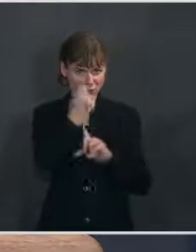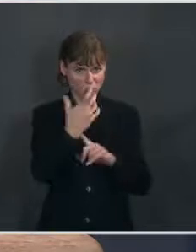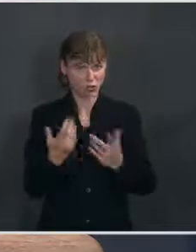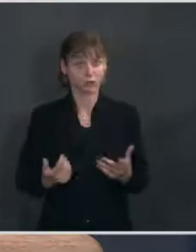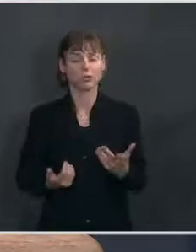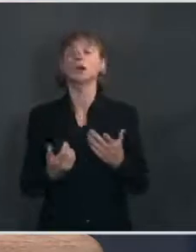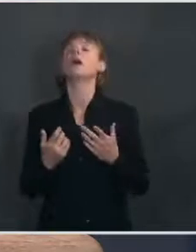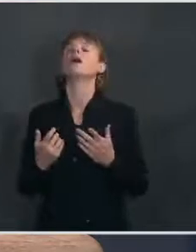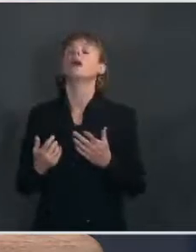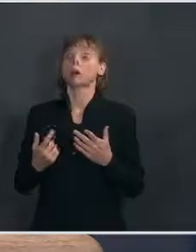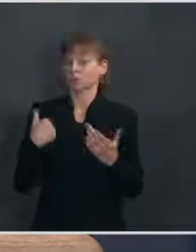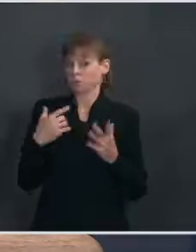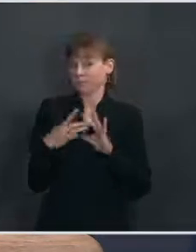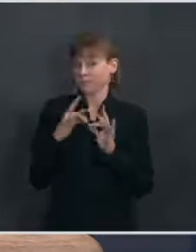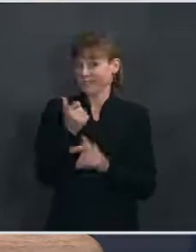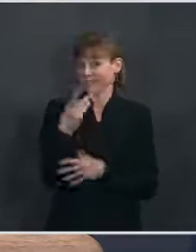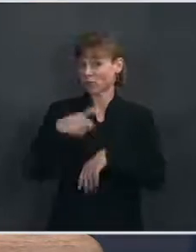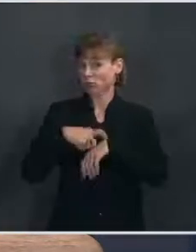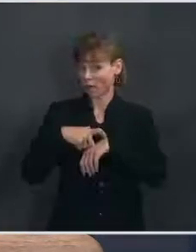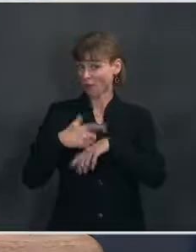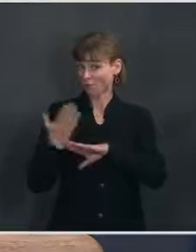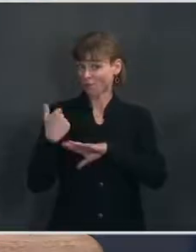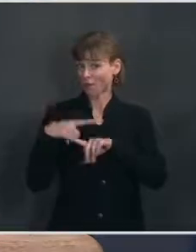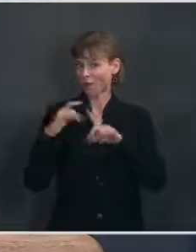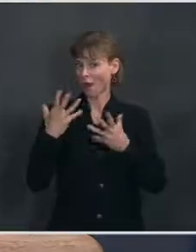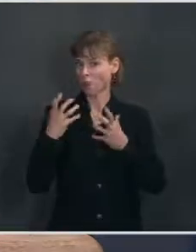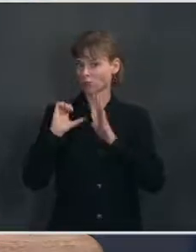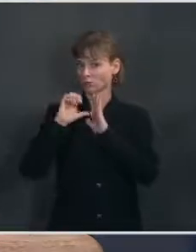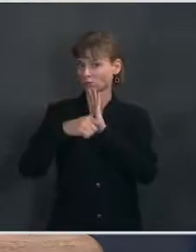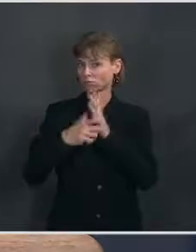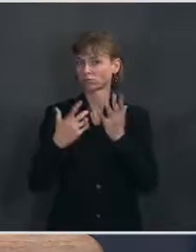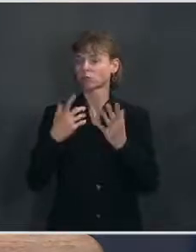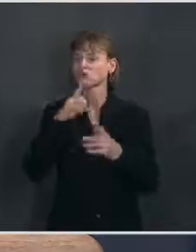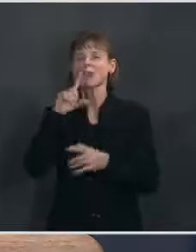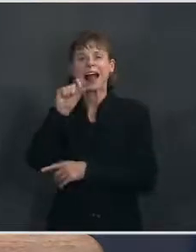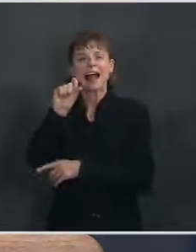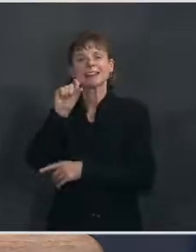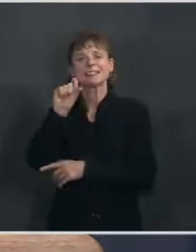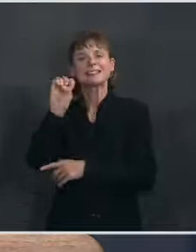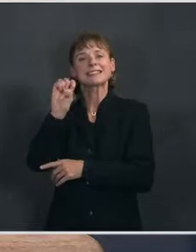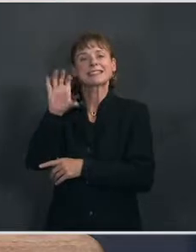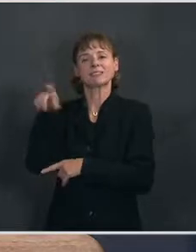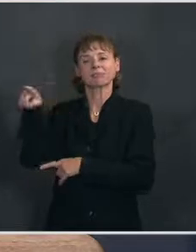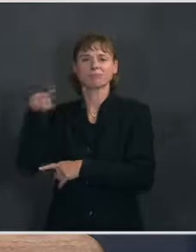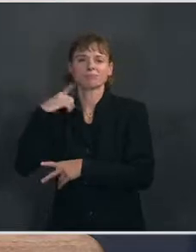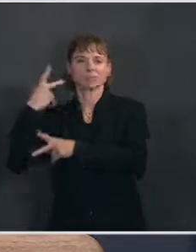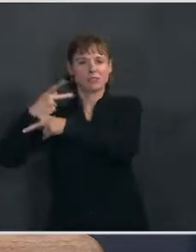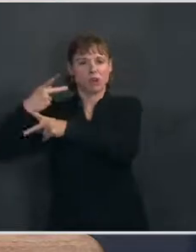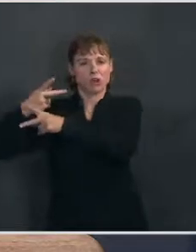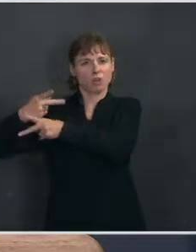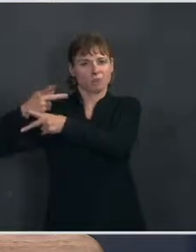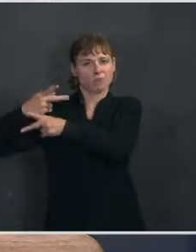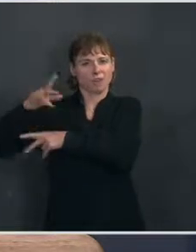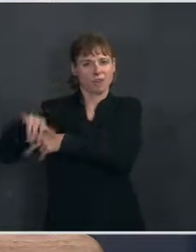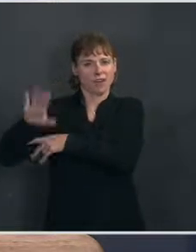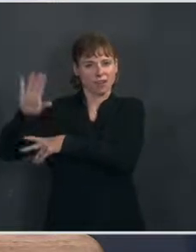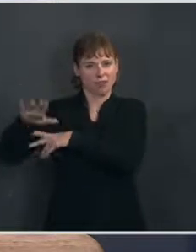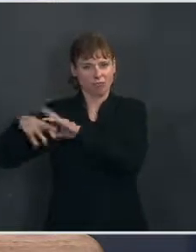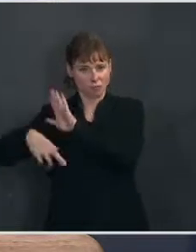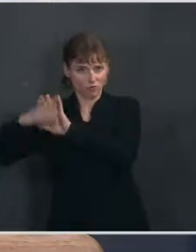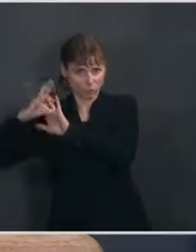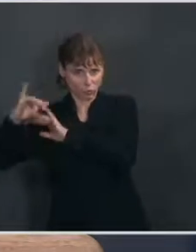we've noted in here several times before, but I just want to reiterate, obviously, this is under the purview of the SEC in terms of their review and monitoring.